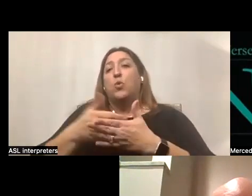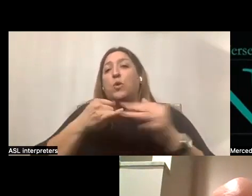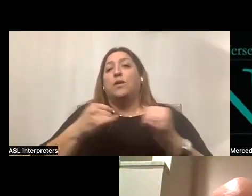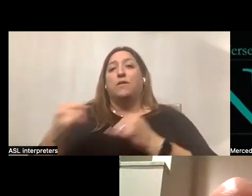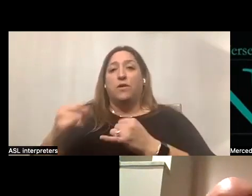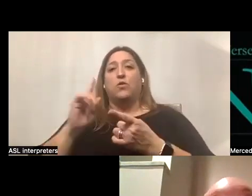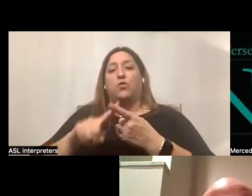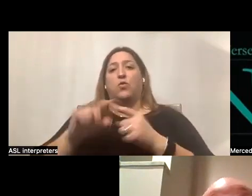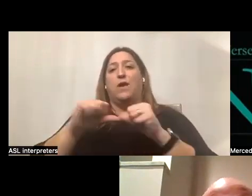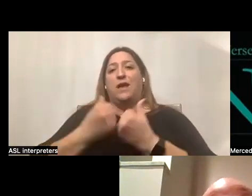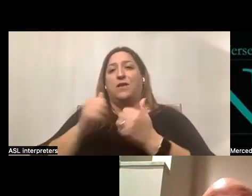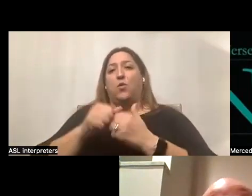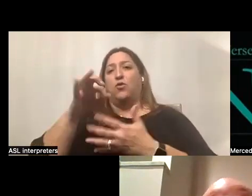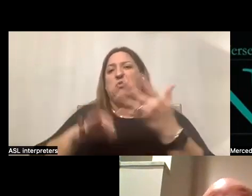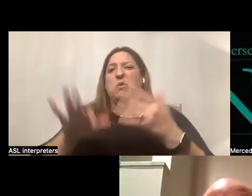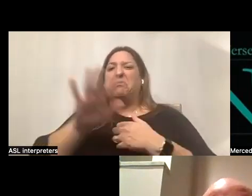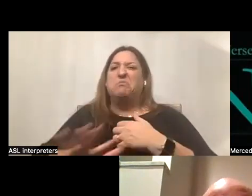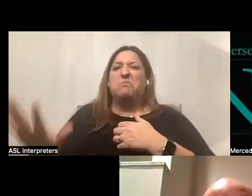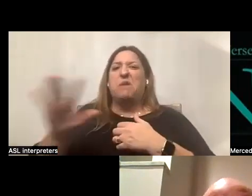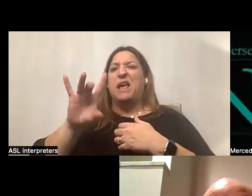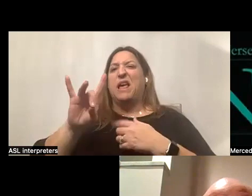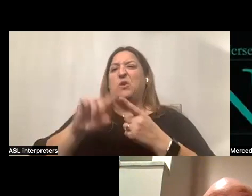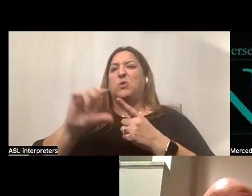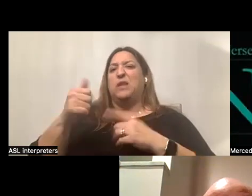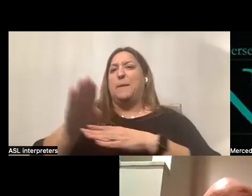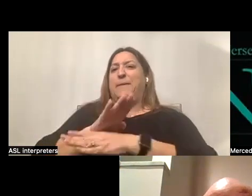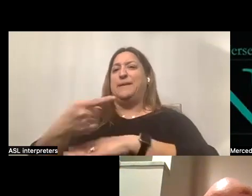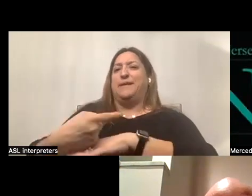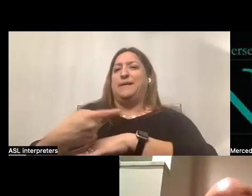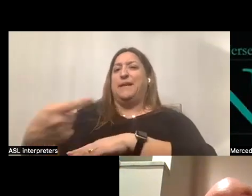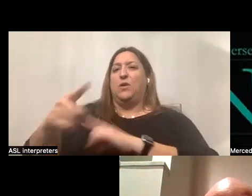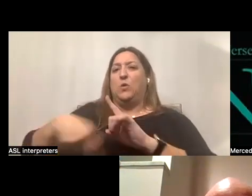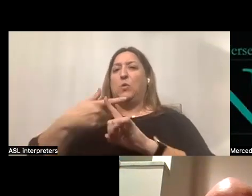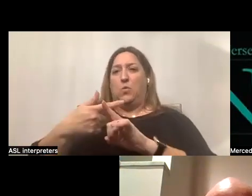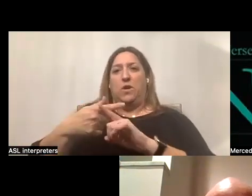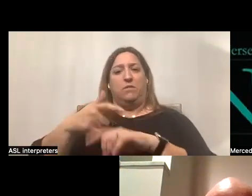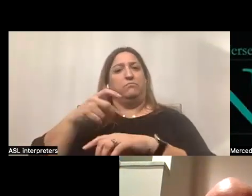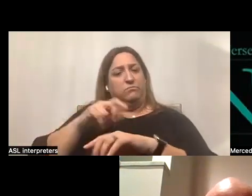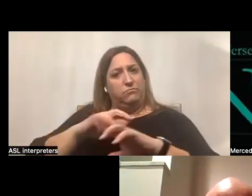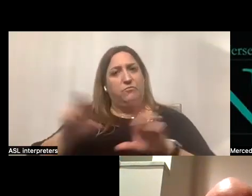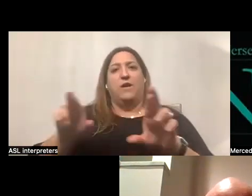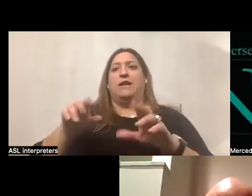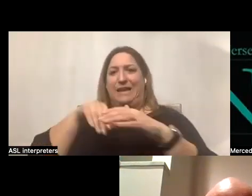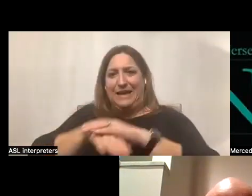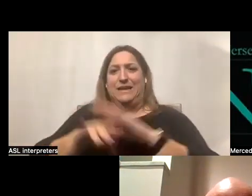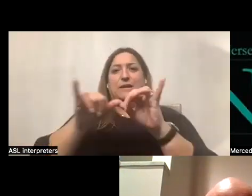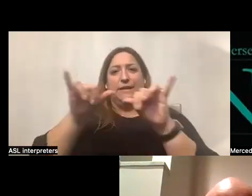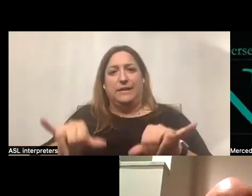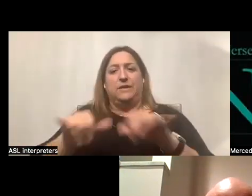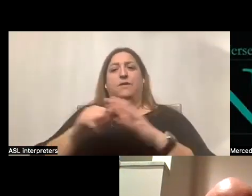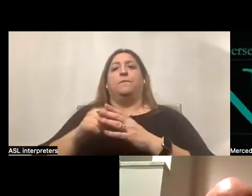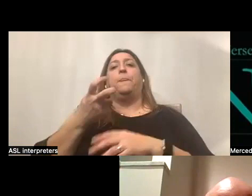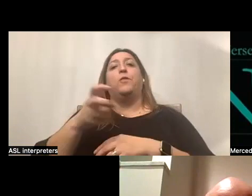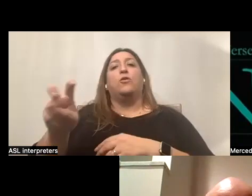agency of choice can take about eight to ten business days once they're onboarded into our system. The transitioning